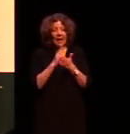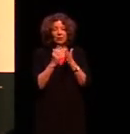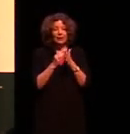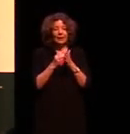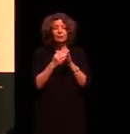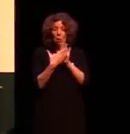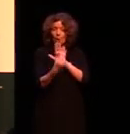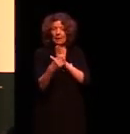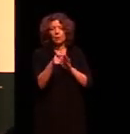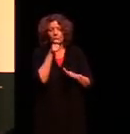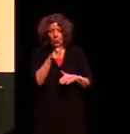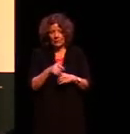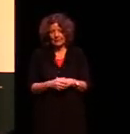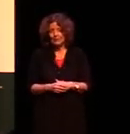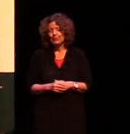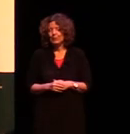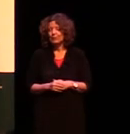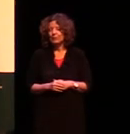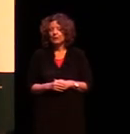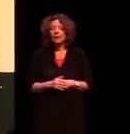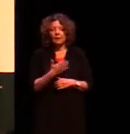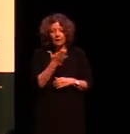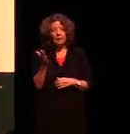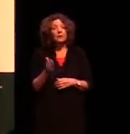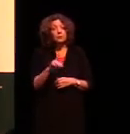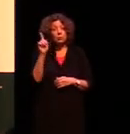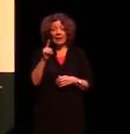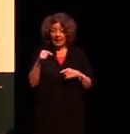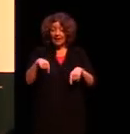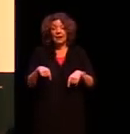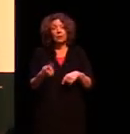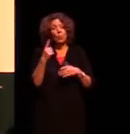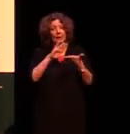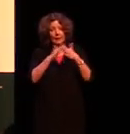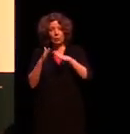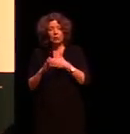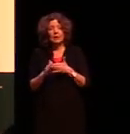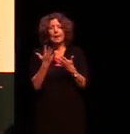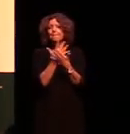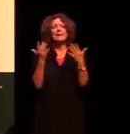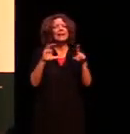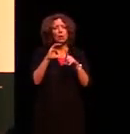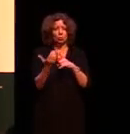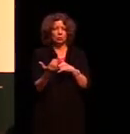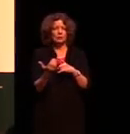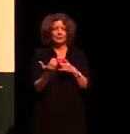those words. And where we live today, it's one community, many cultures.